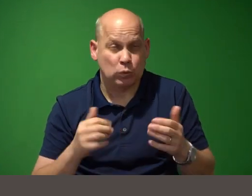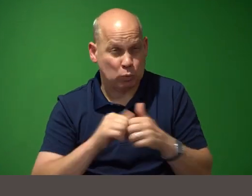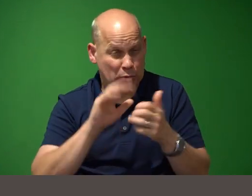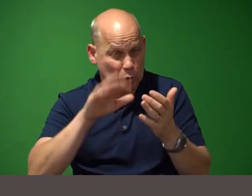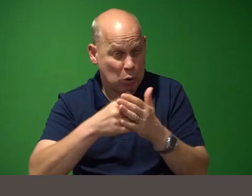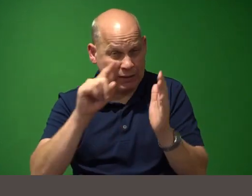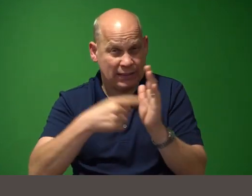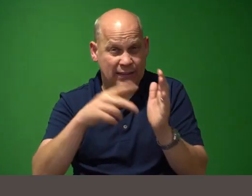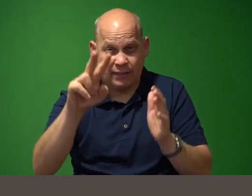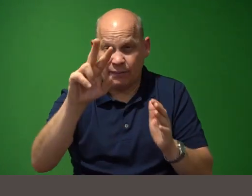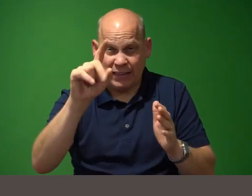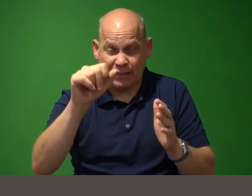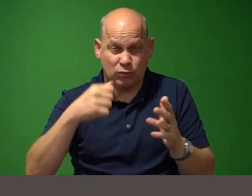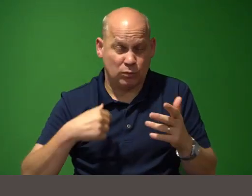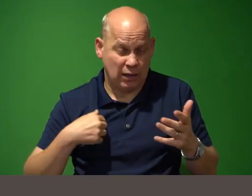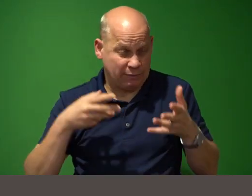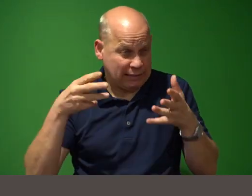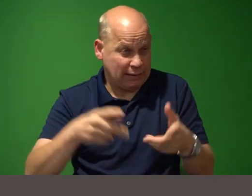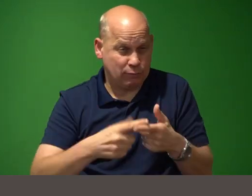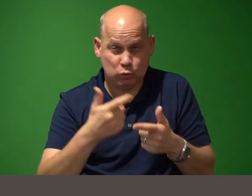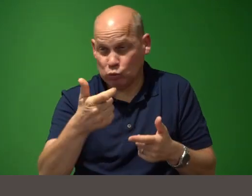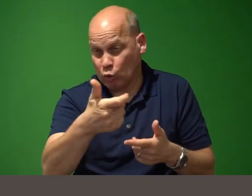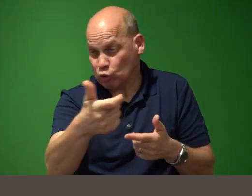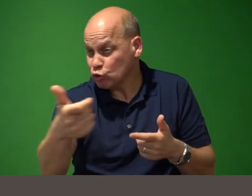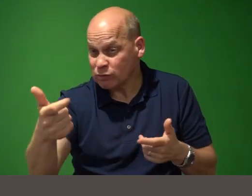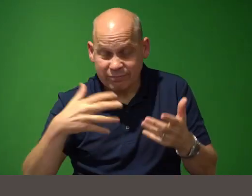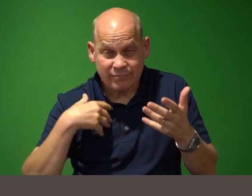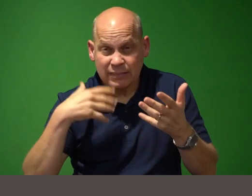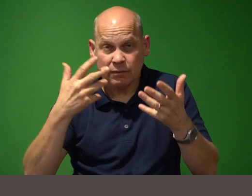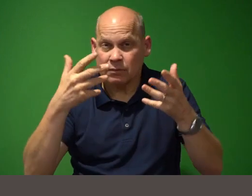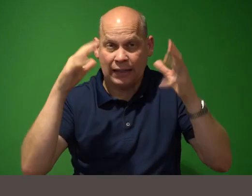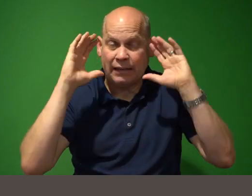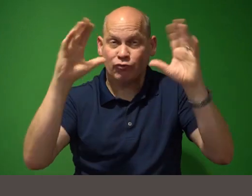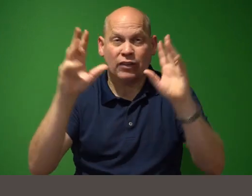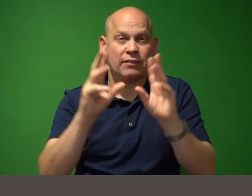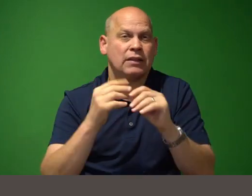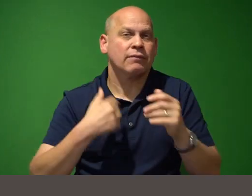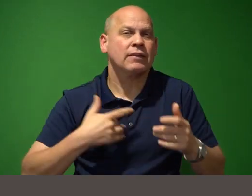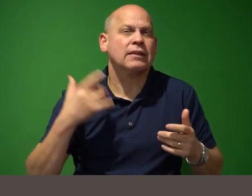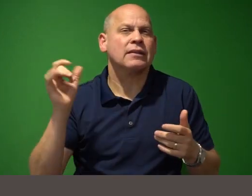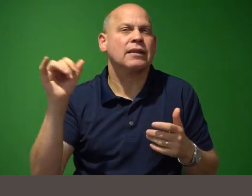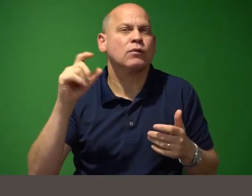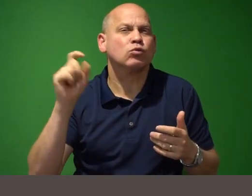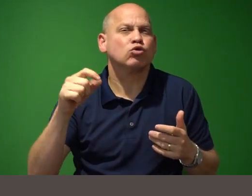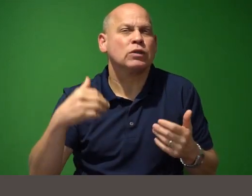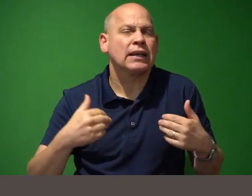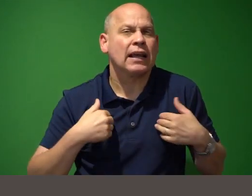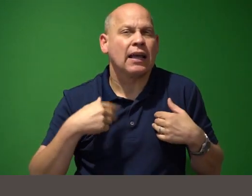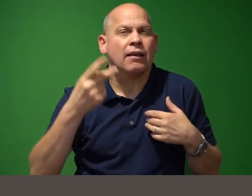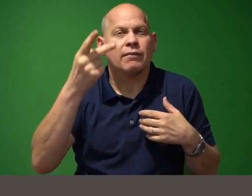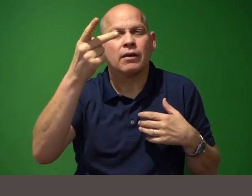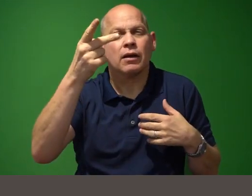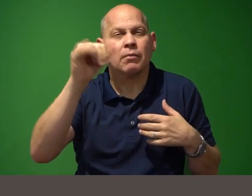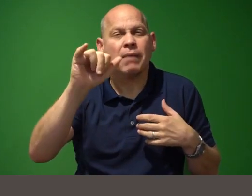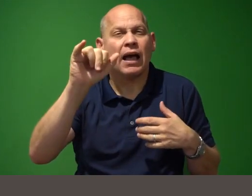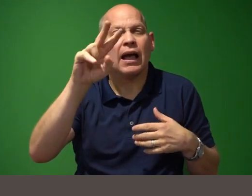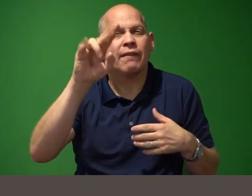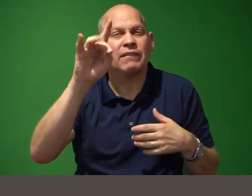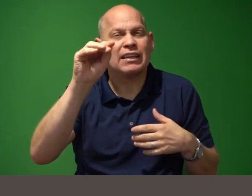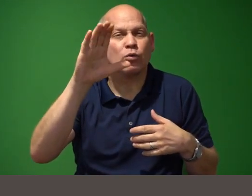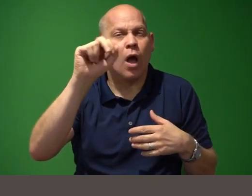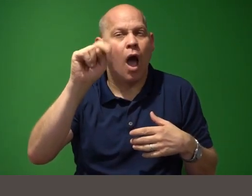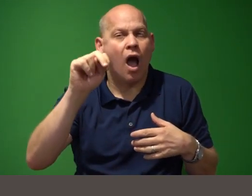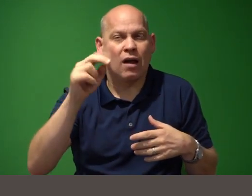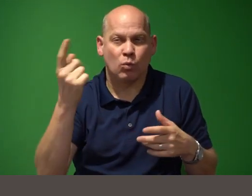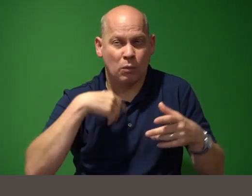left to watch because like i said it's a lot of great conference i feel like we should have some like pie video con where we all just get together and watch all